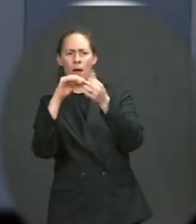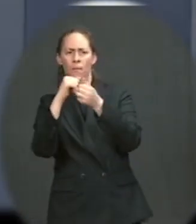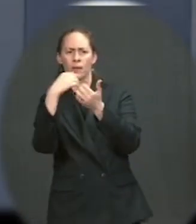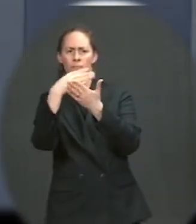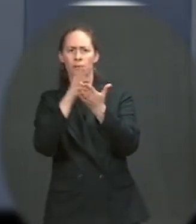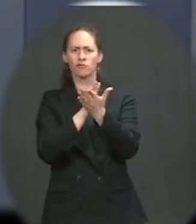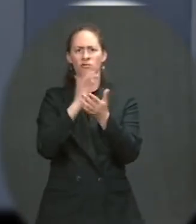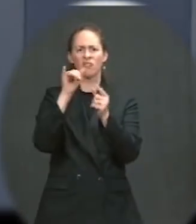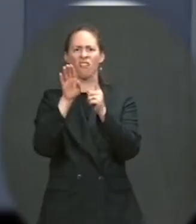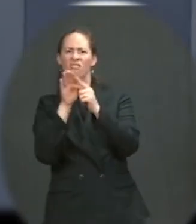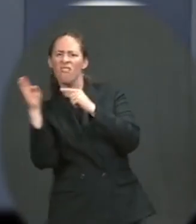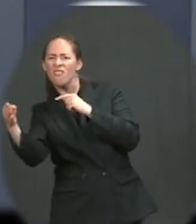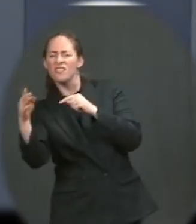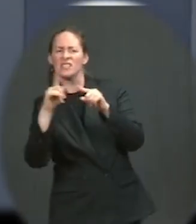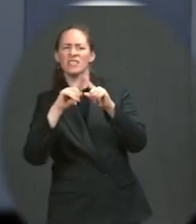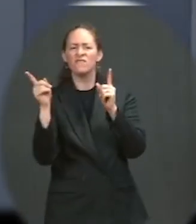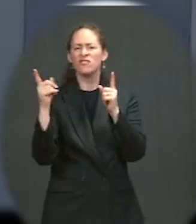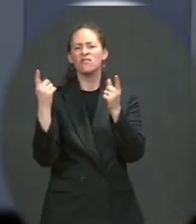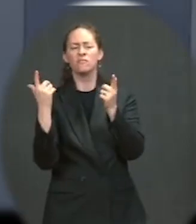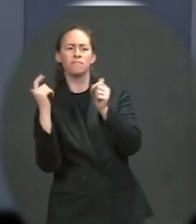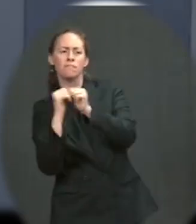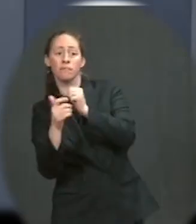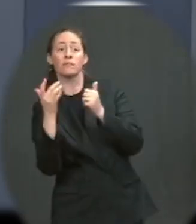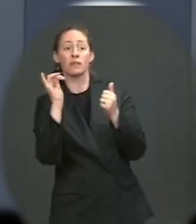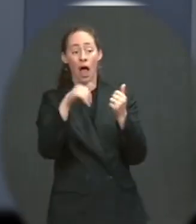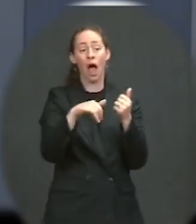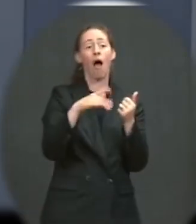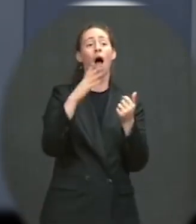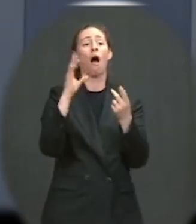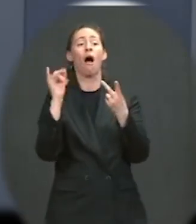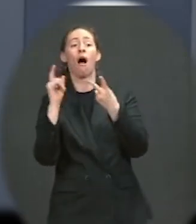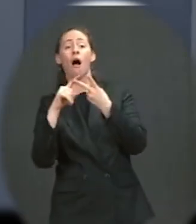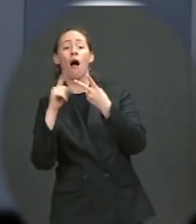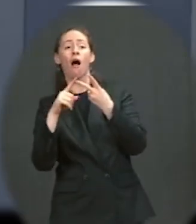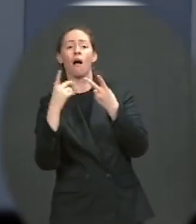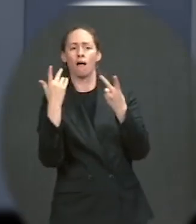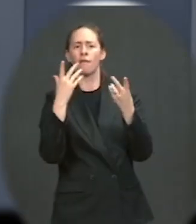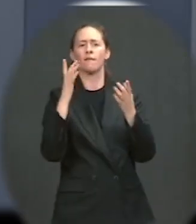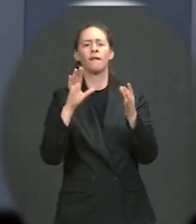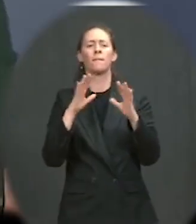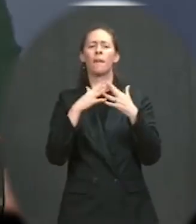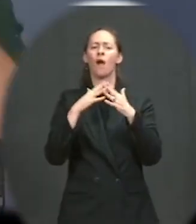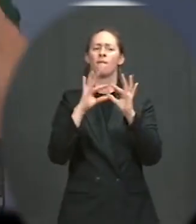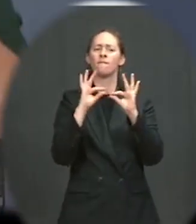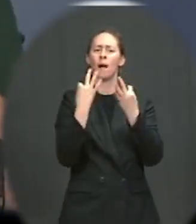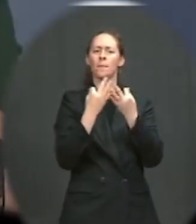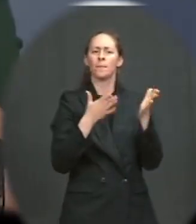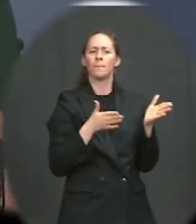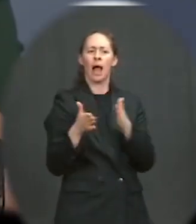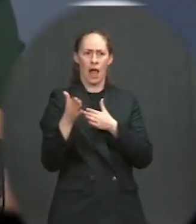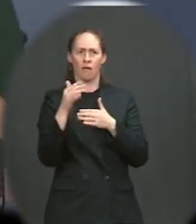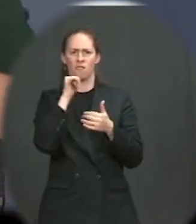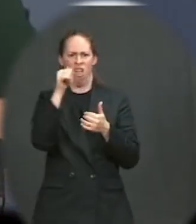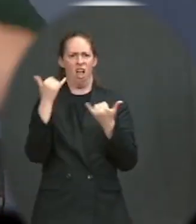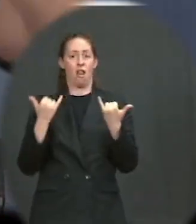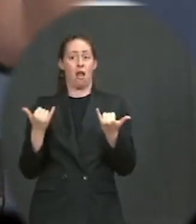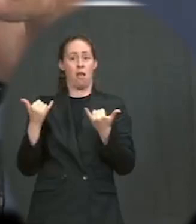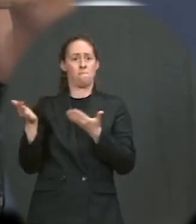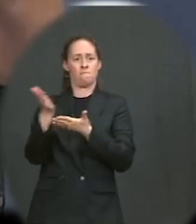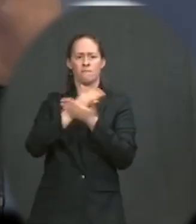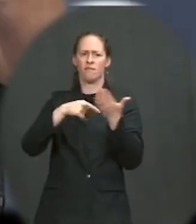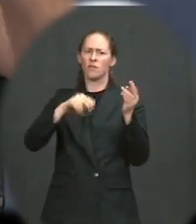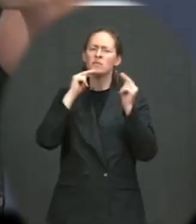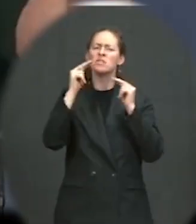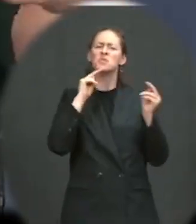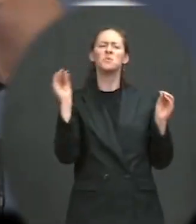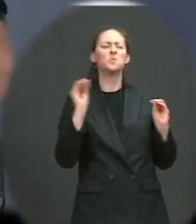track will include the American Families Plan and components that are not a part of the negotiations. So we've been saying two tracks. Today is an